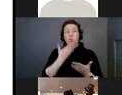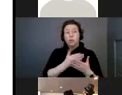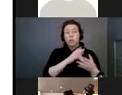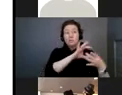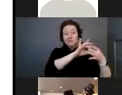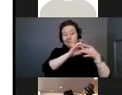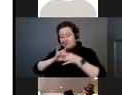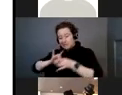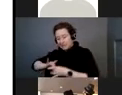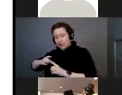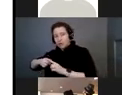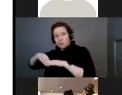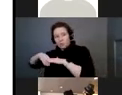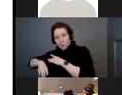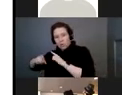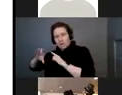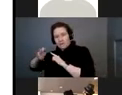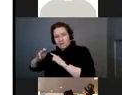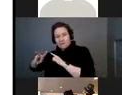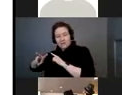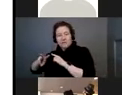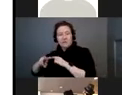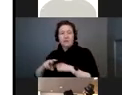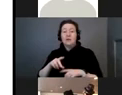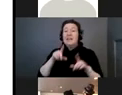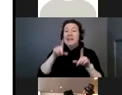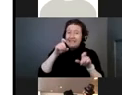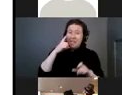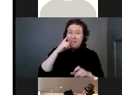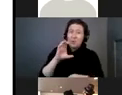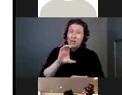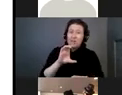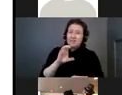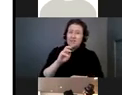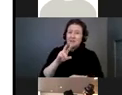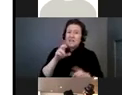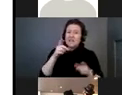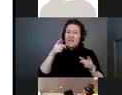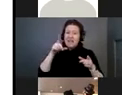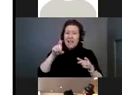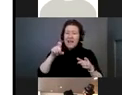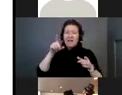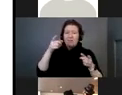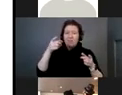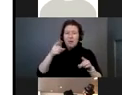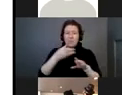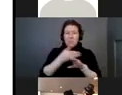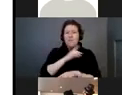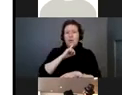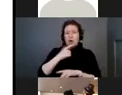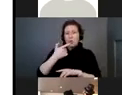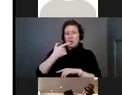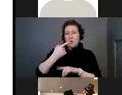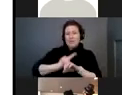or a test for congenital CMV really needs to be done before 21 days of age. So, right after birth.